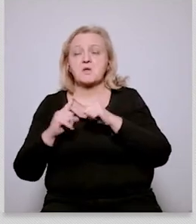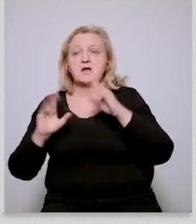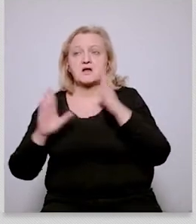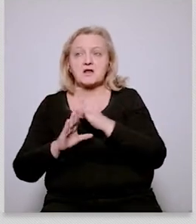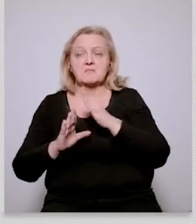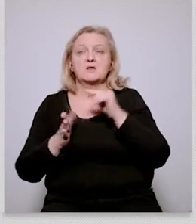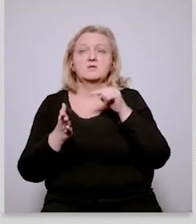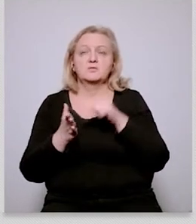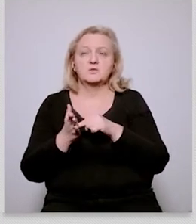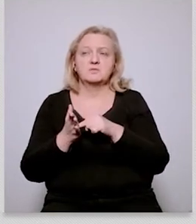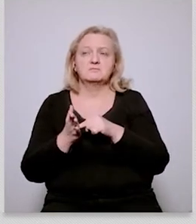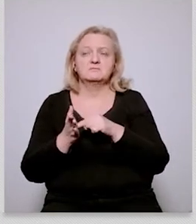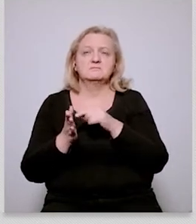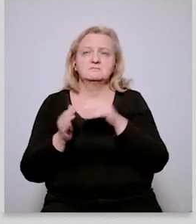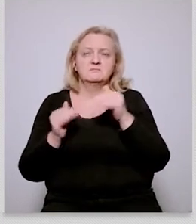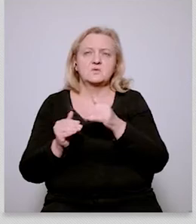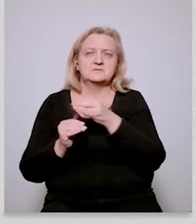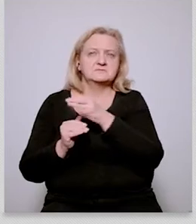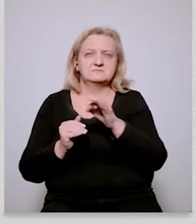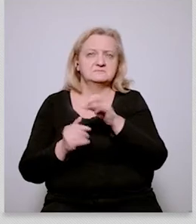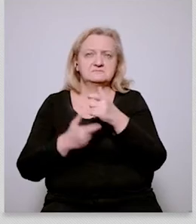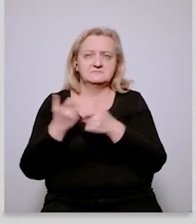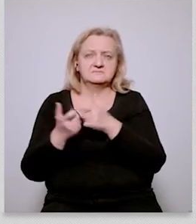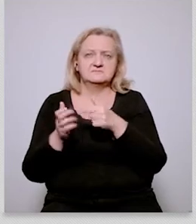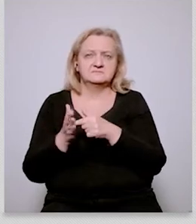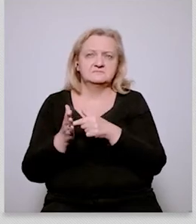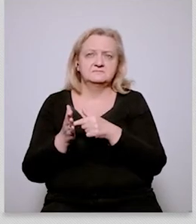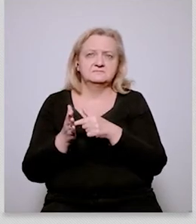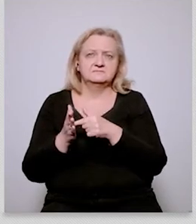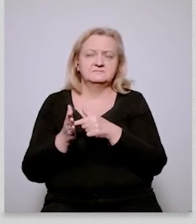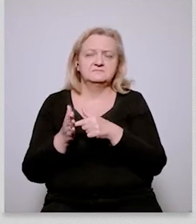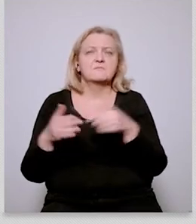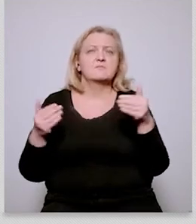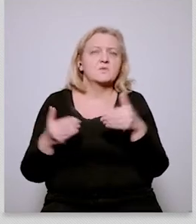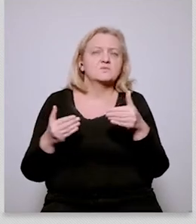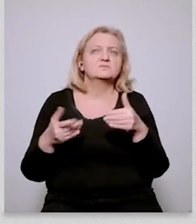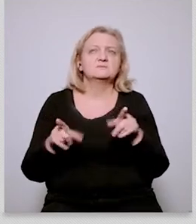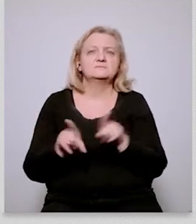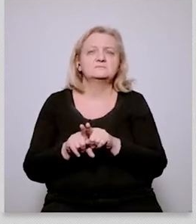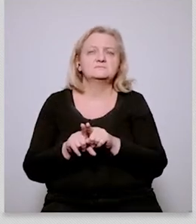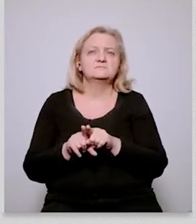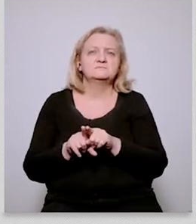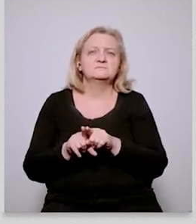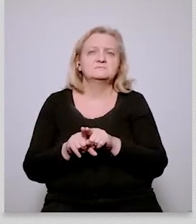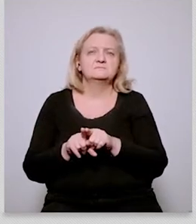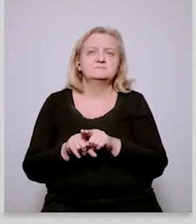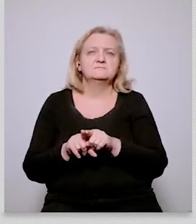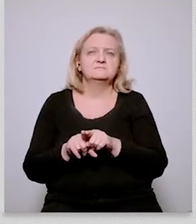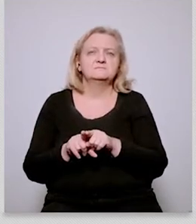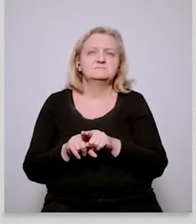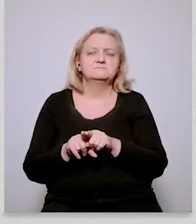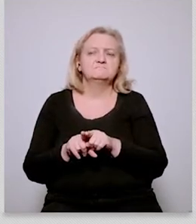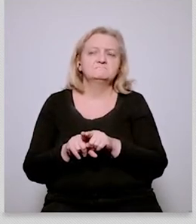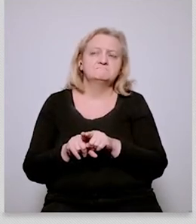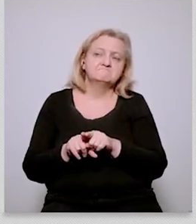have appeal anti-climate was going to have appeal on on both sides of the spectrum but the other thing that i think it's important to say especially in